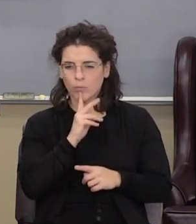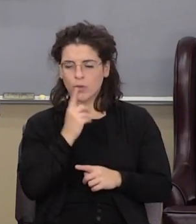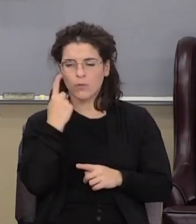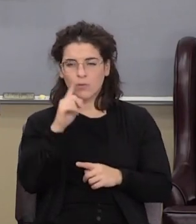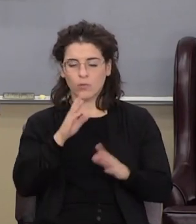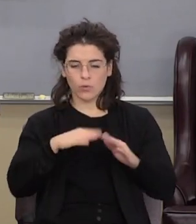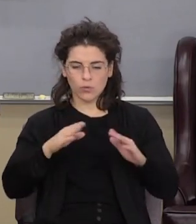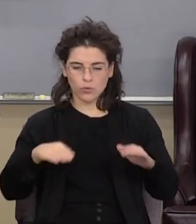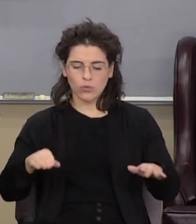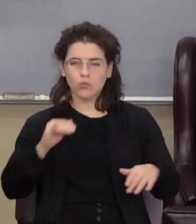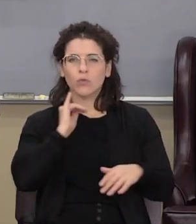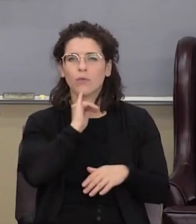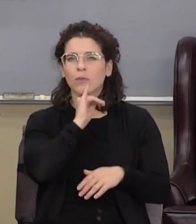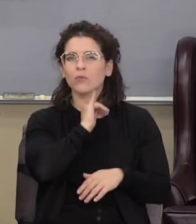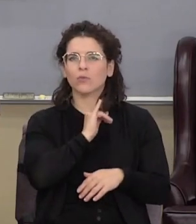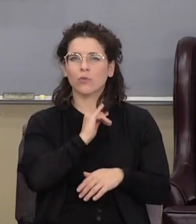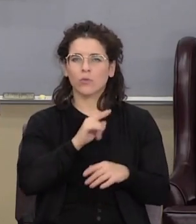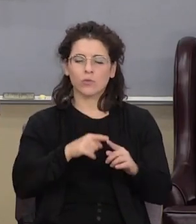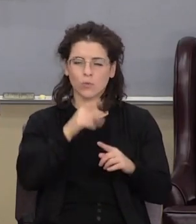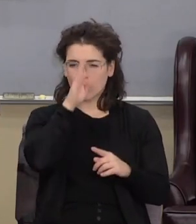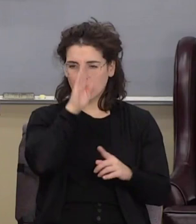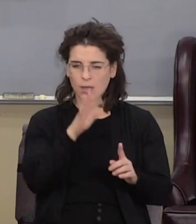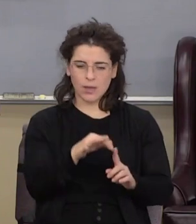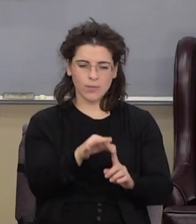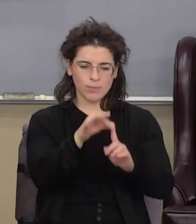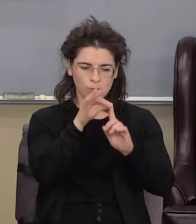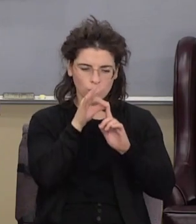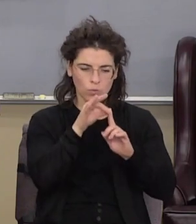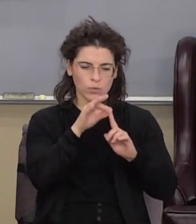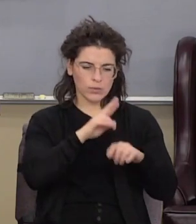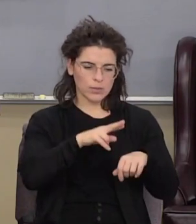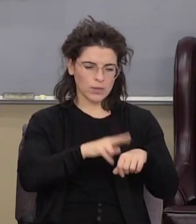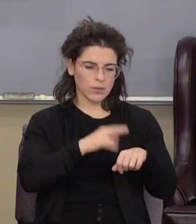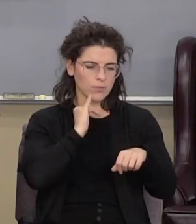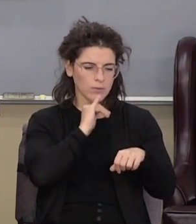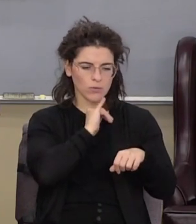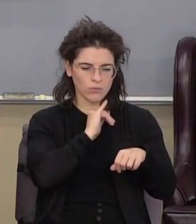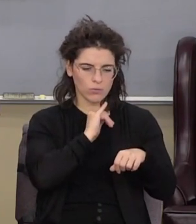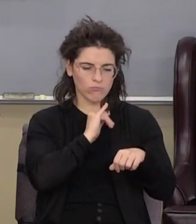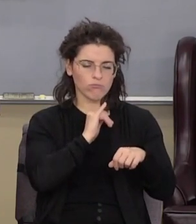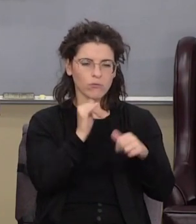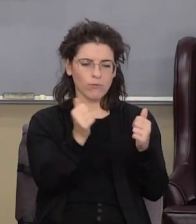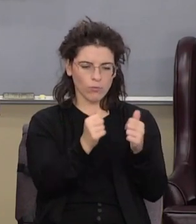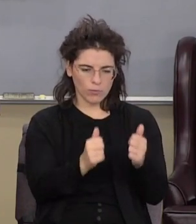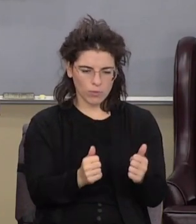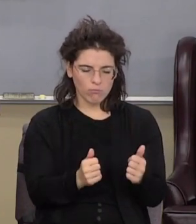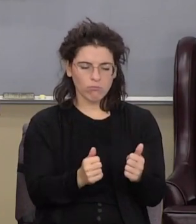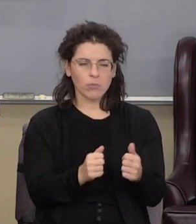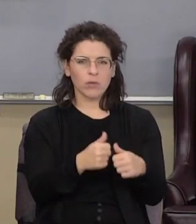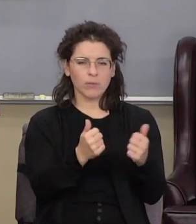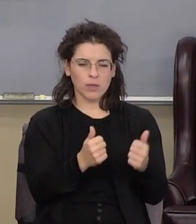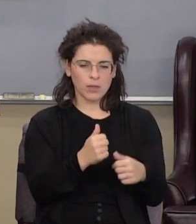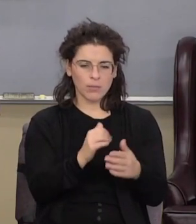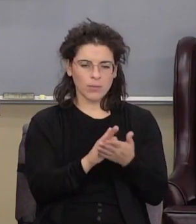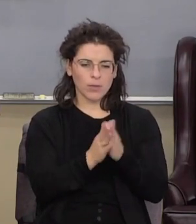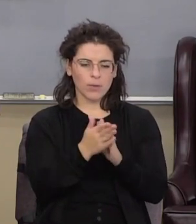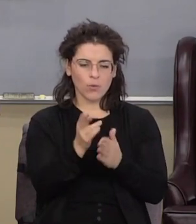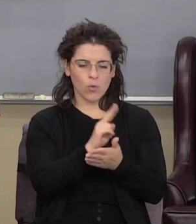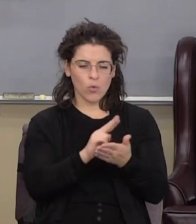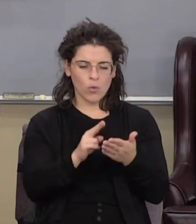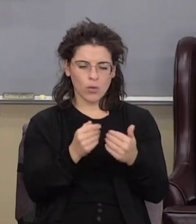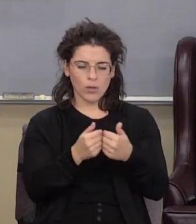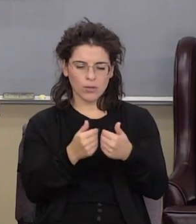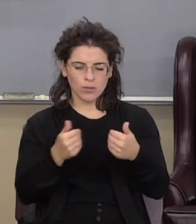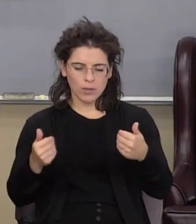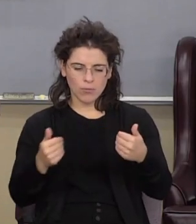so when God formed Israel as a nation he formed them to be a holy set apart